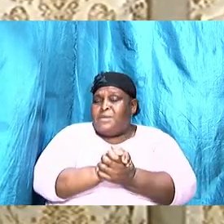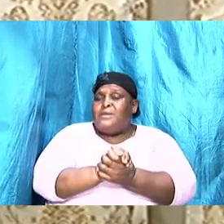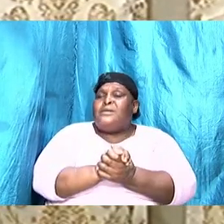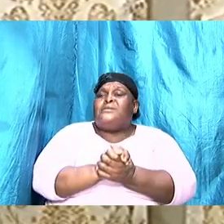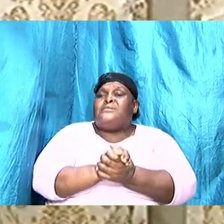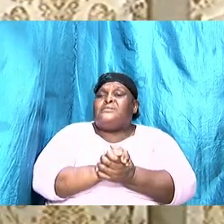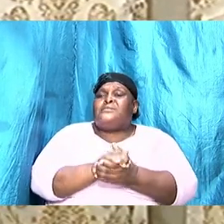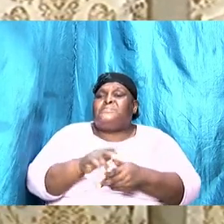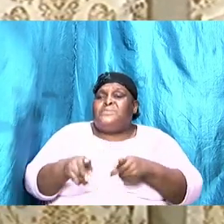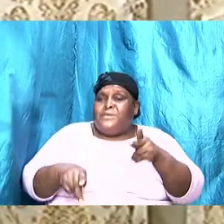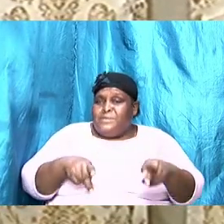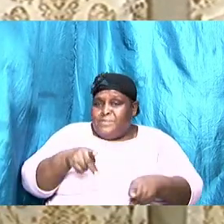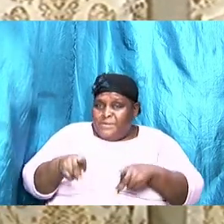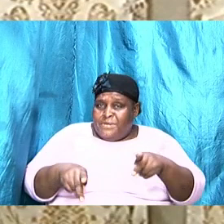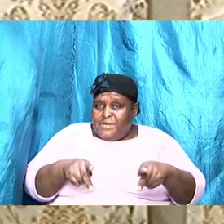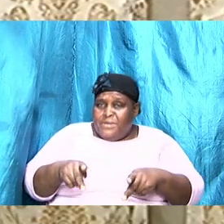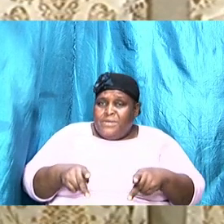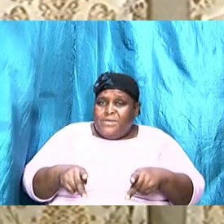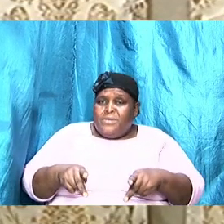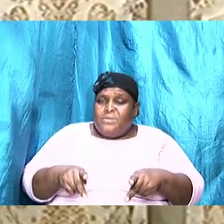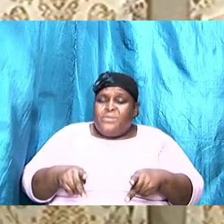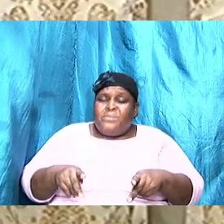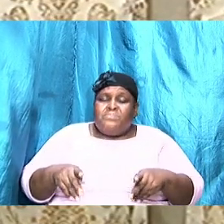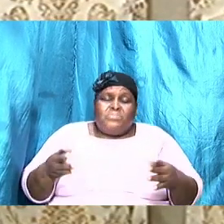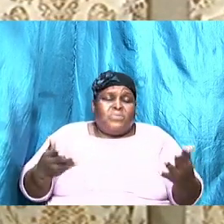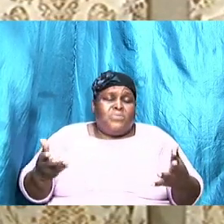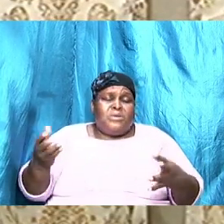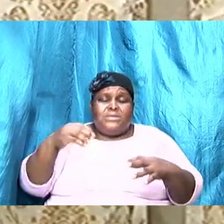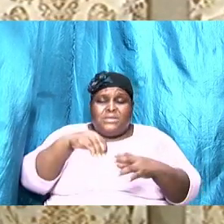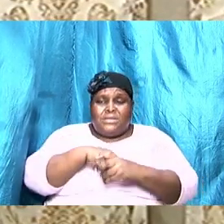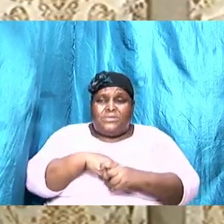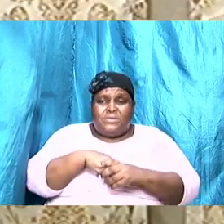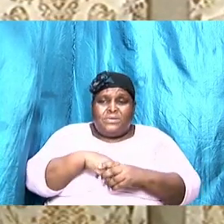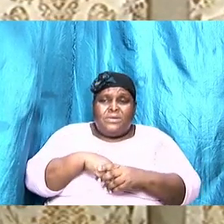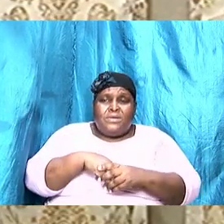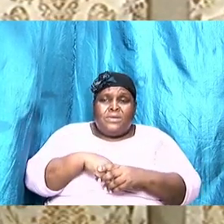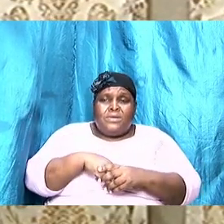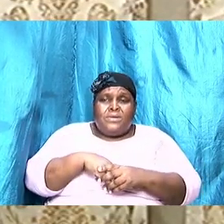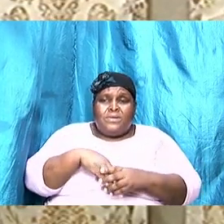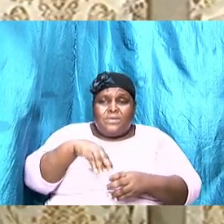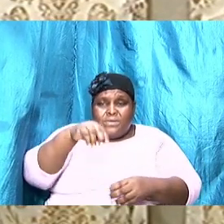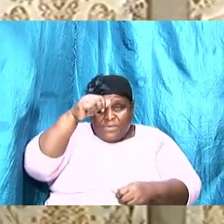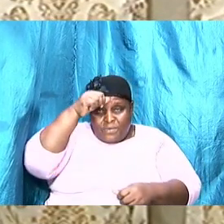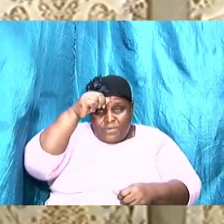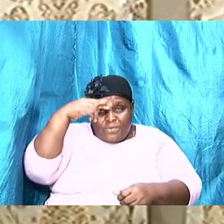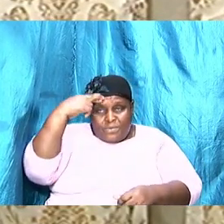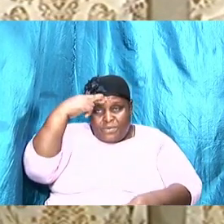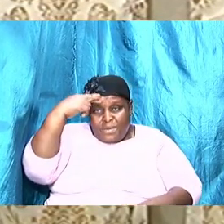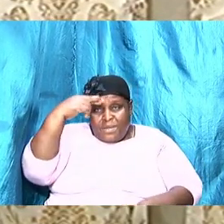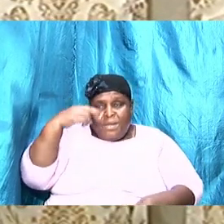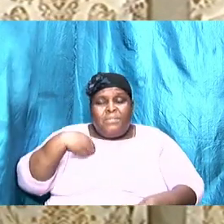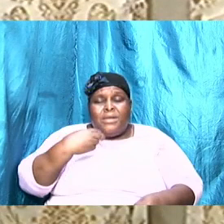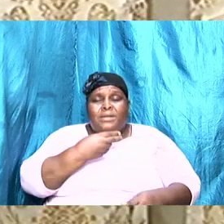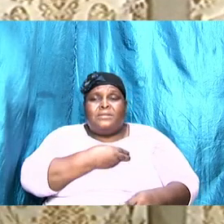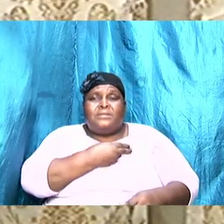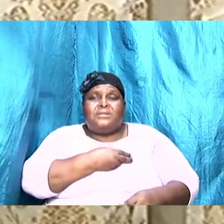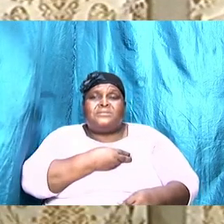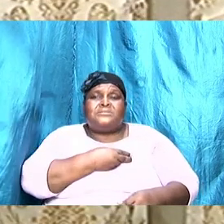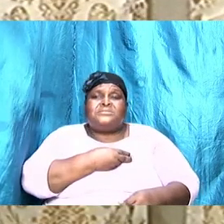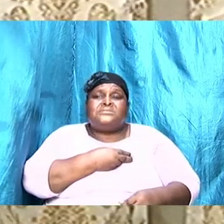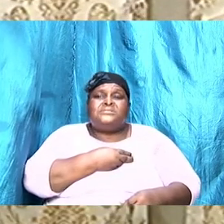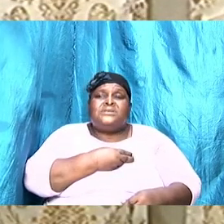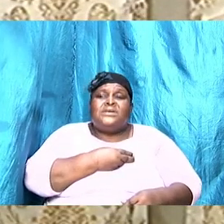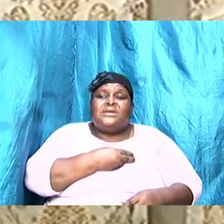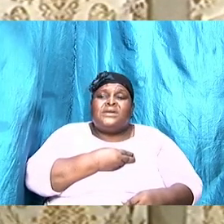know that what we are in, I want to remind us, I want to reinforce all the things that we have